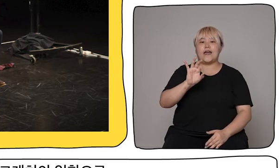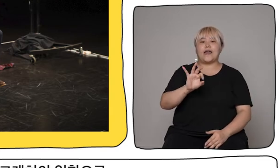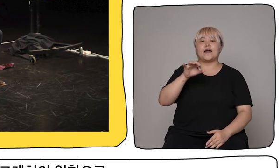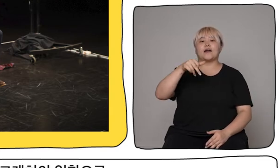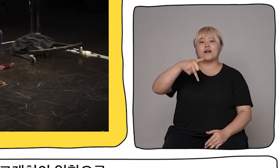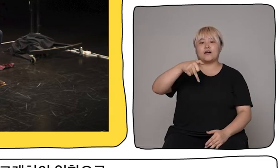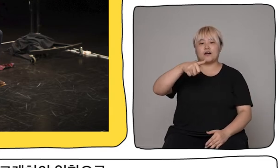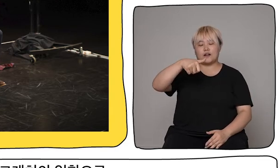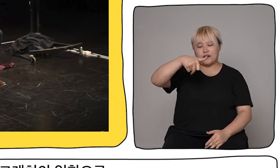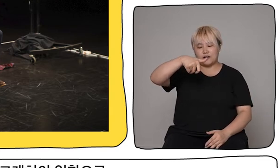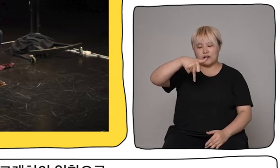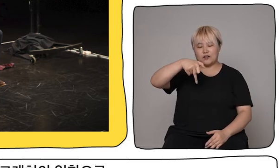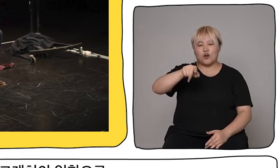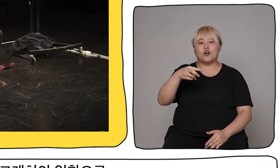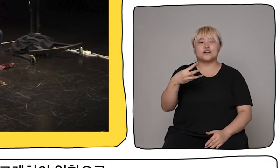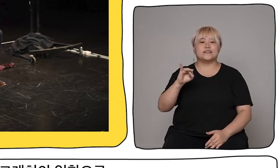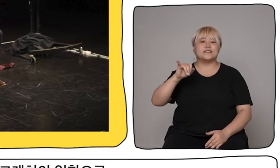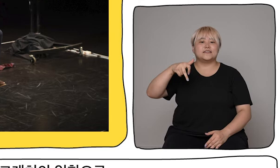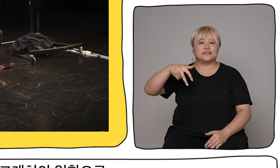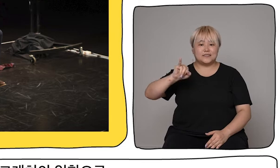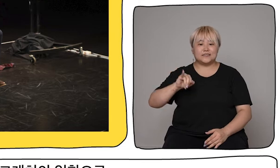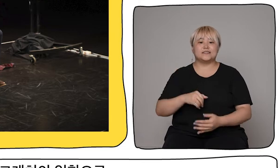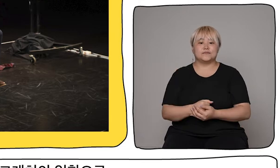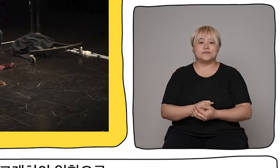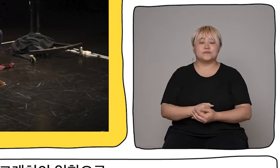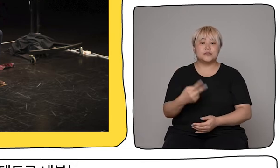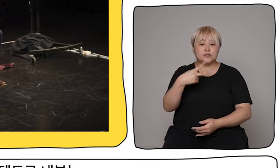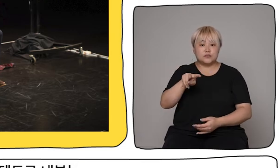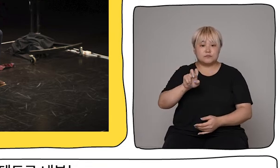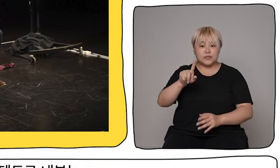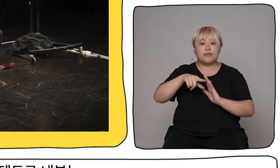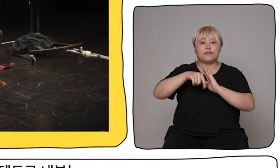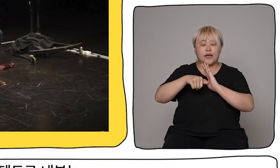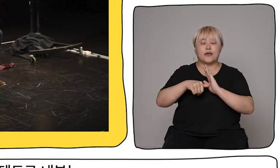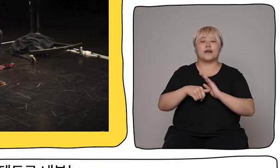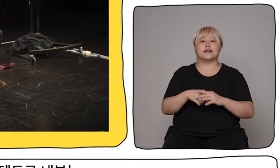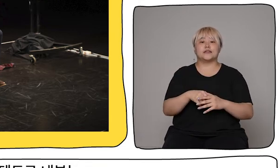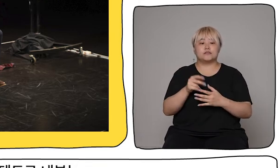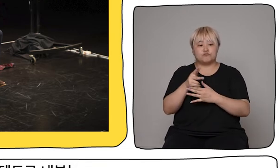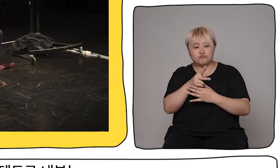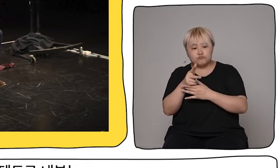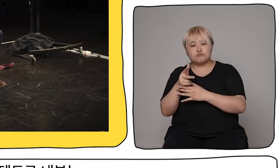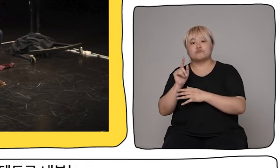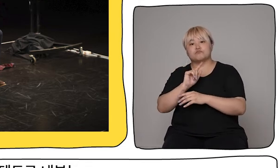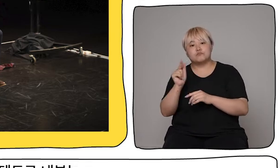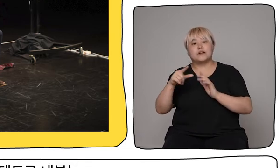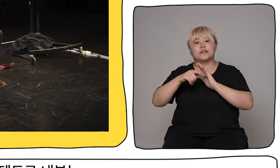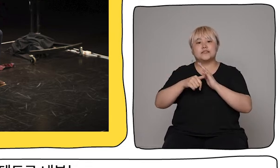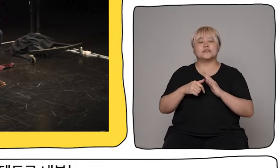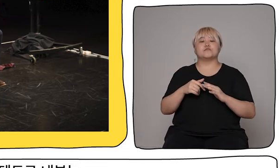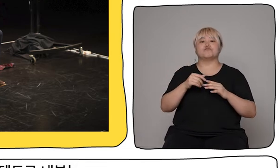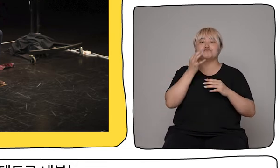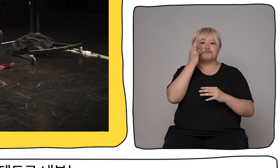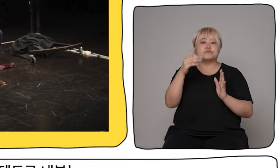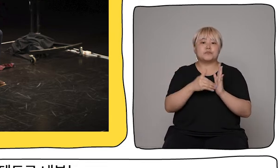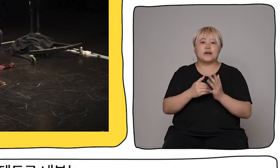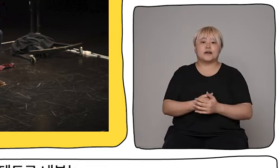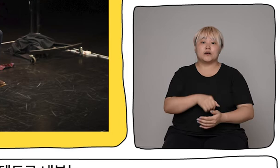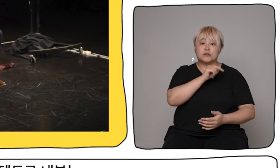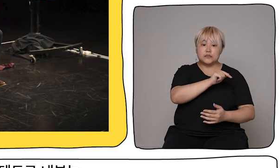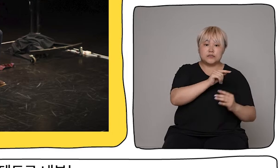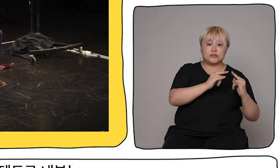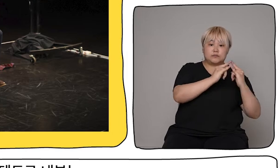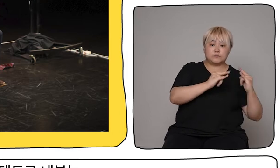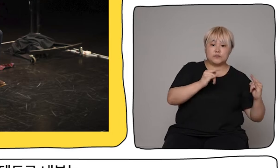as part of Data Fest Scratch in 2021. It is a fabric canvas tent and the